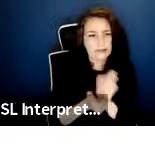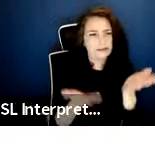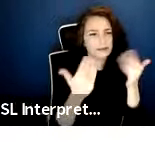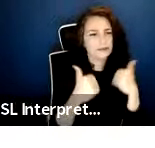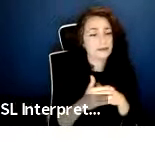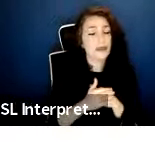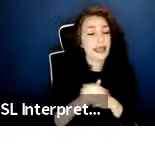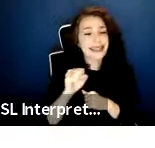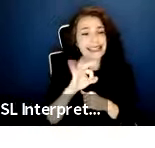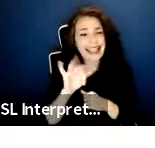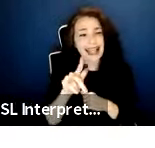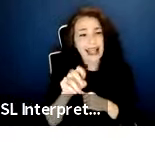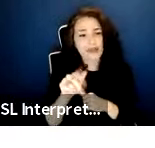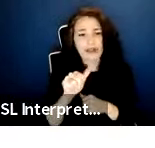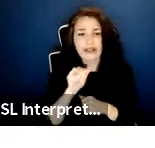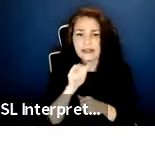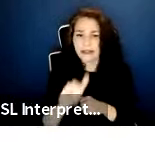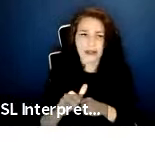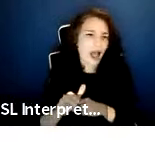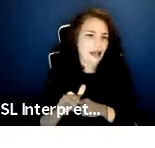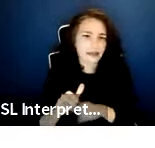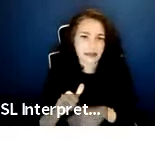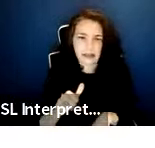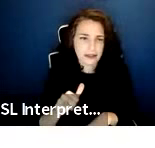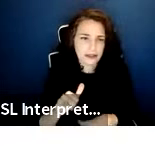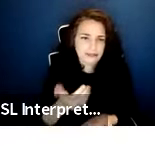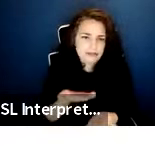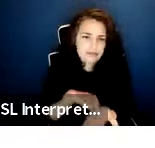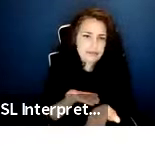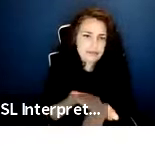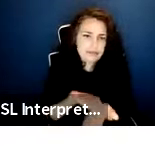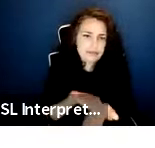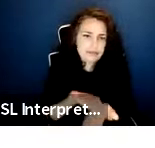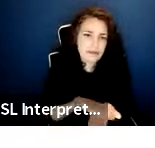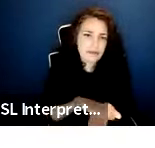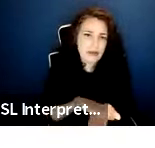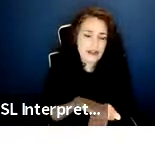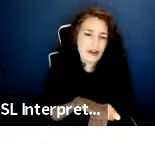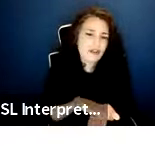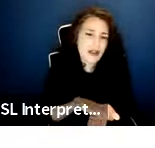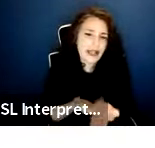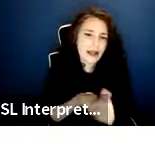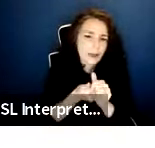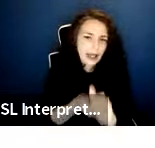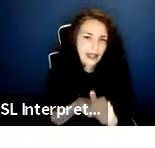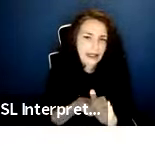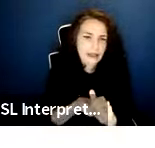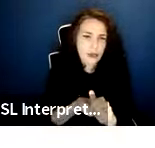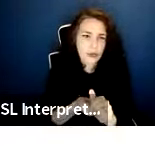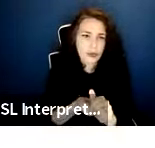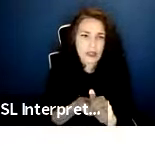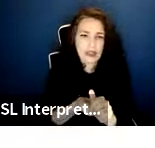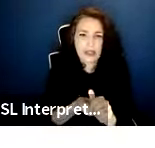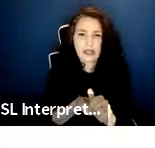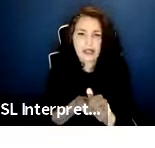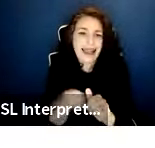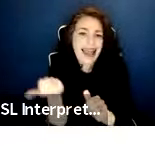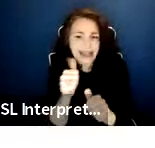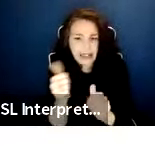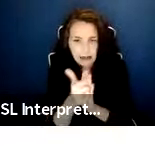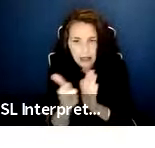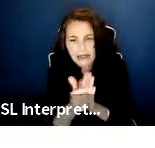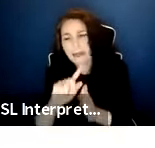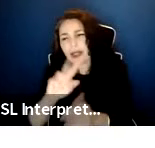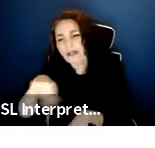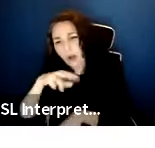SAG-AFTRA is not verifying compliance with any laws in the micro-case, but the producer, of course, still has to abide by the laws.